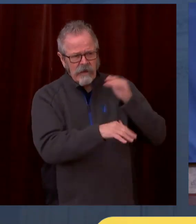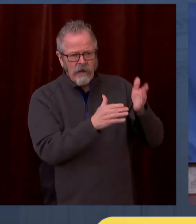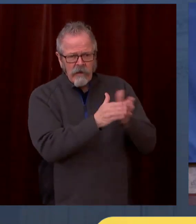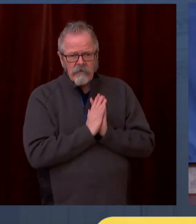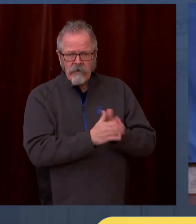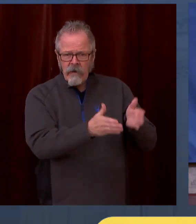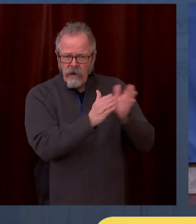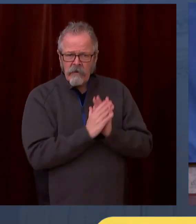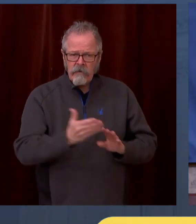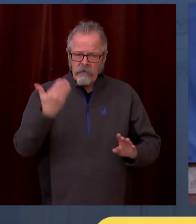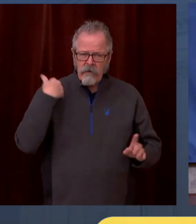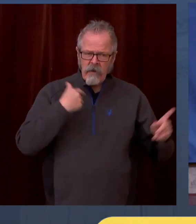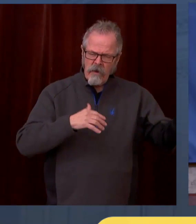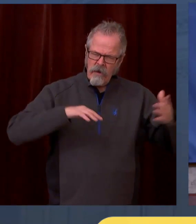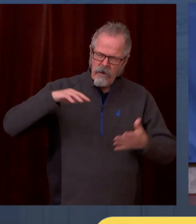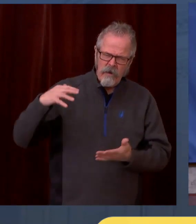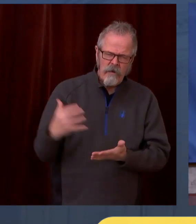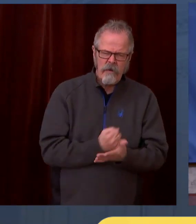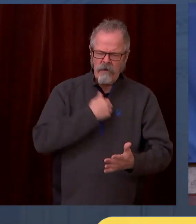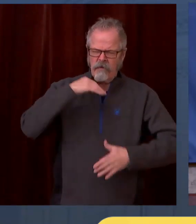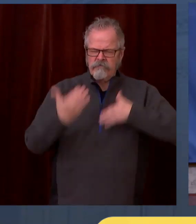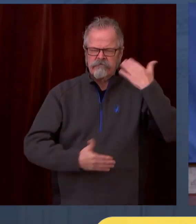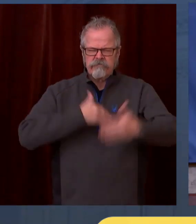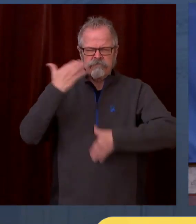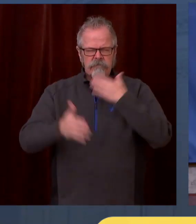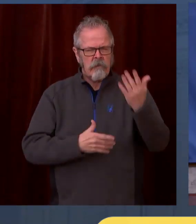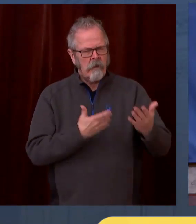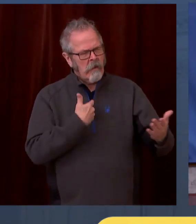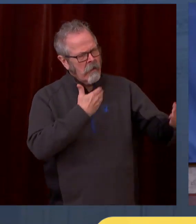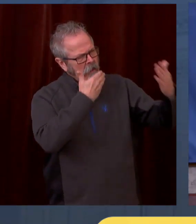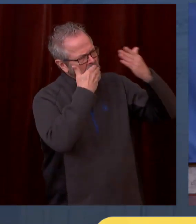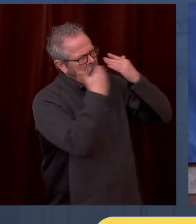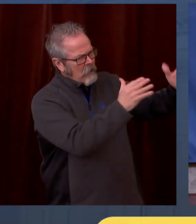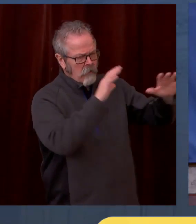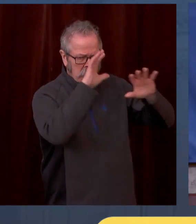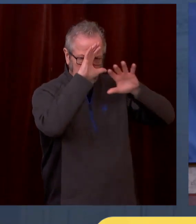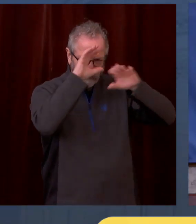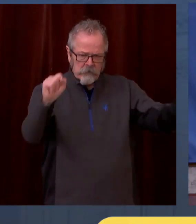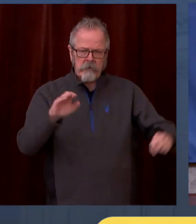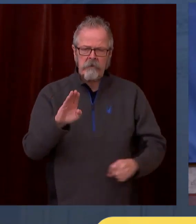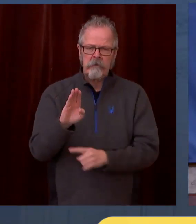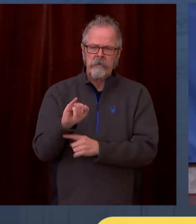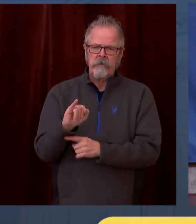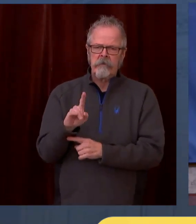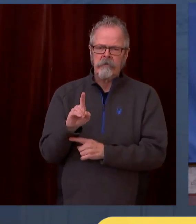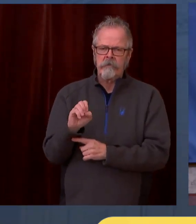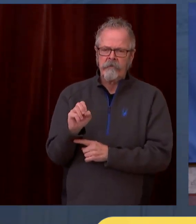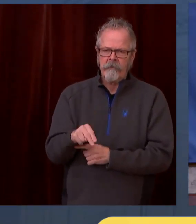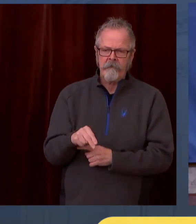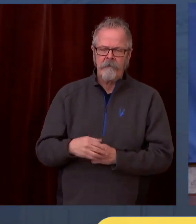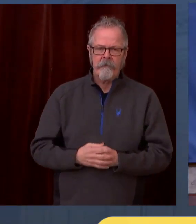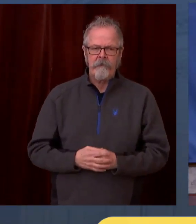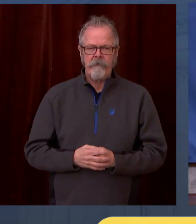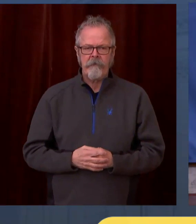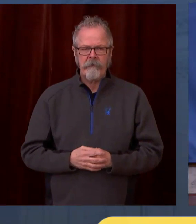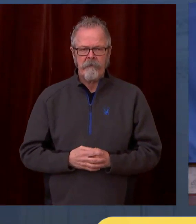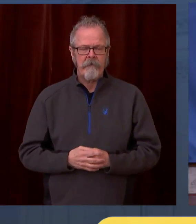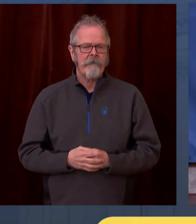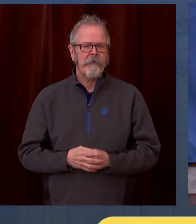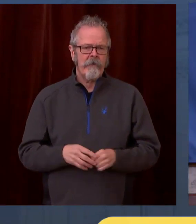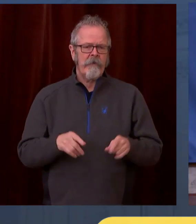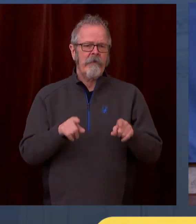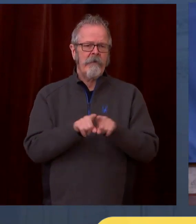want to thank the Department of Health and our partners in our local regional health efforts as well. I saw local regional health